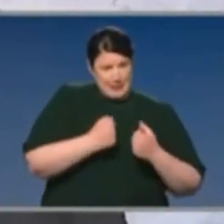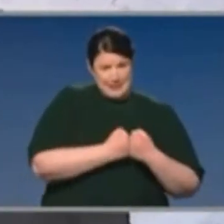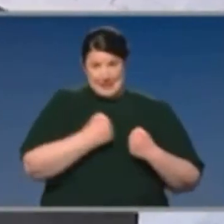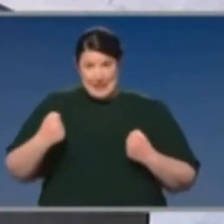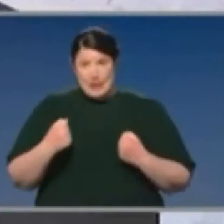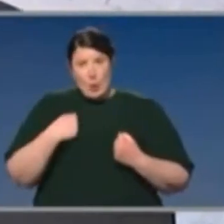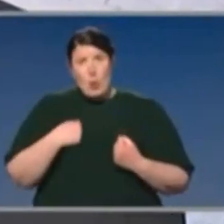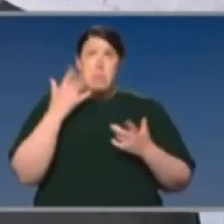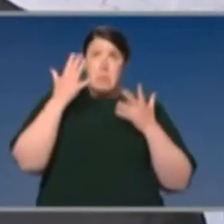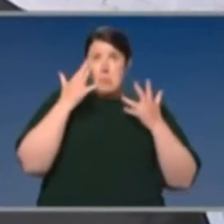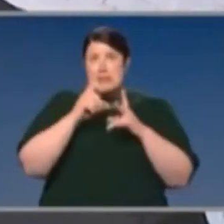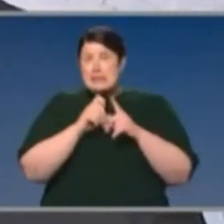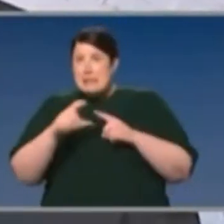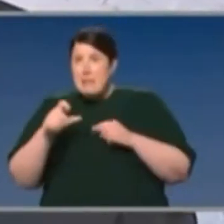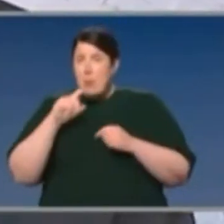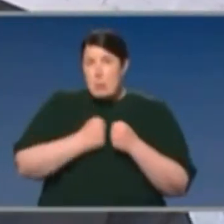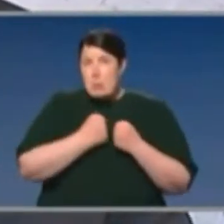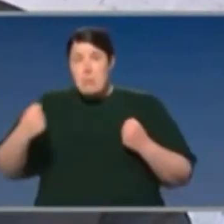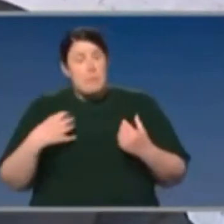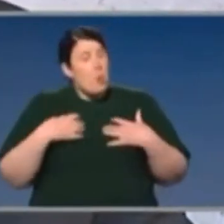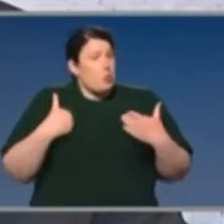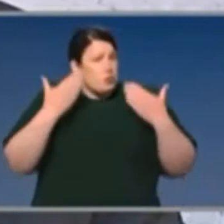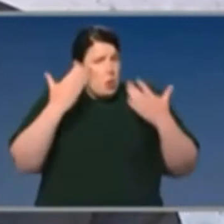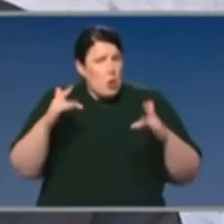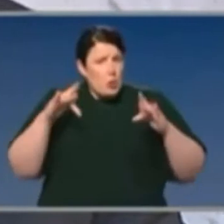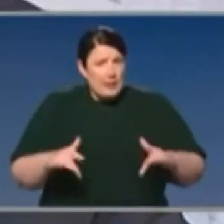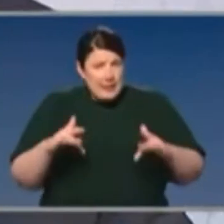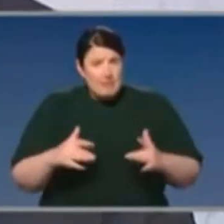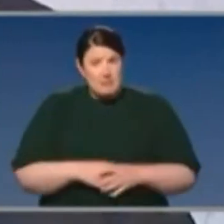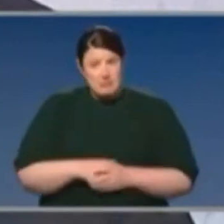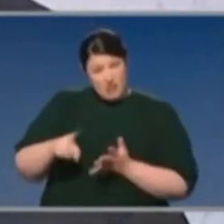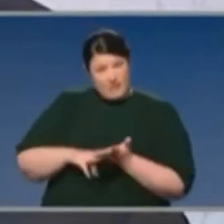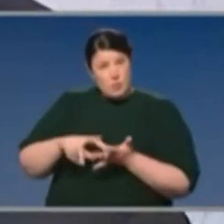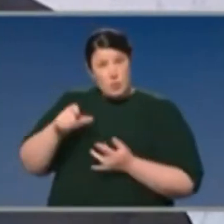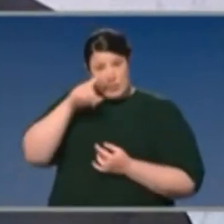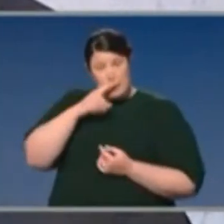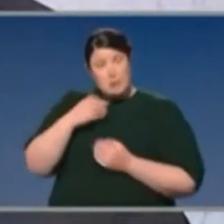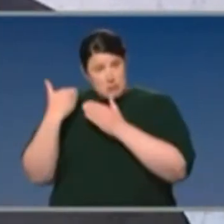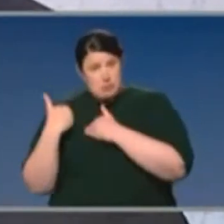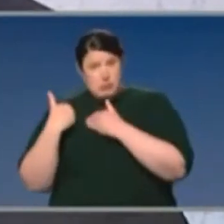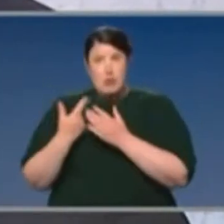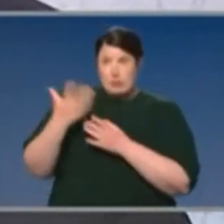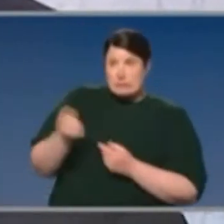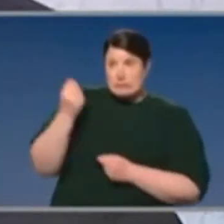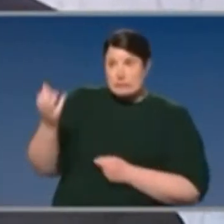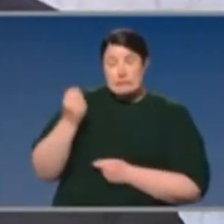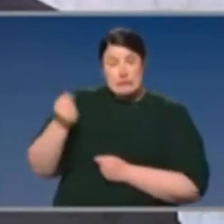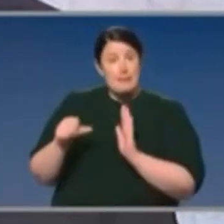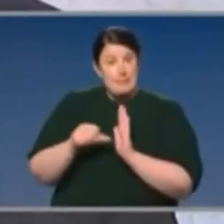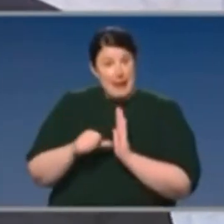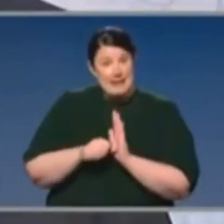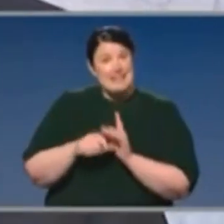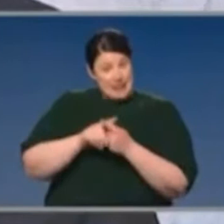do post-December. And you're right, there are a million Victorians who have been supported by those payments up until now, and they will continue to be.